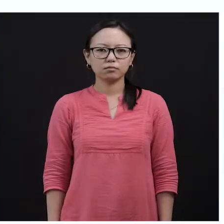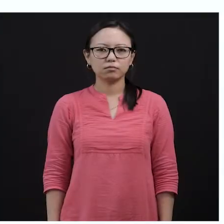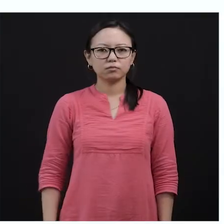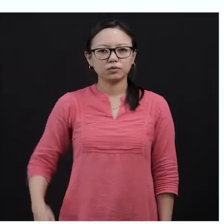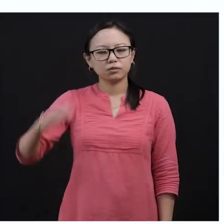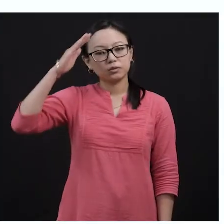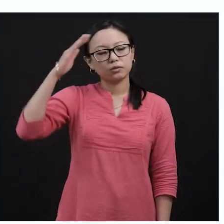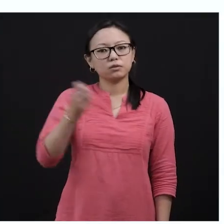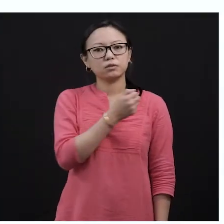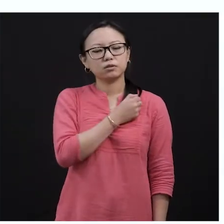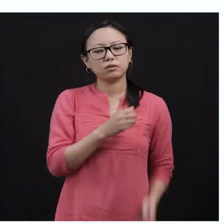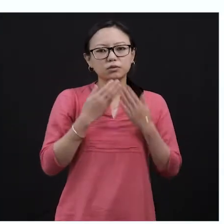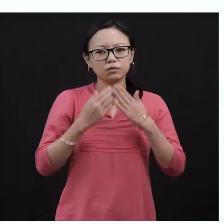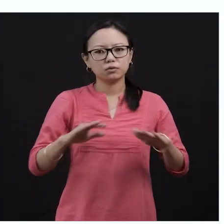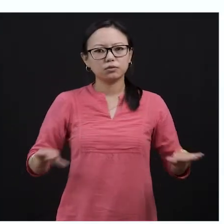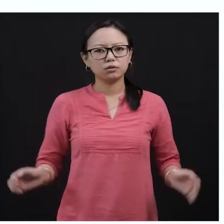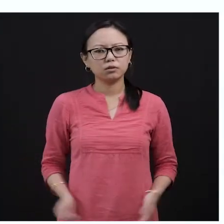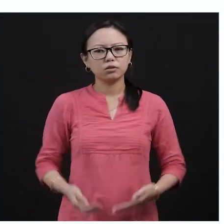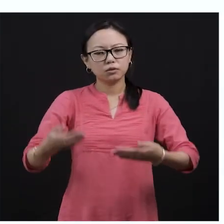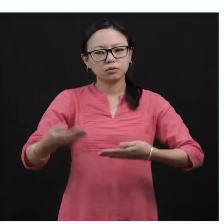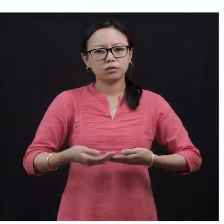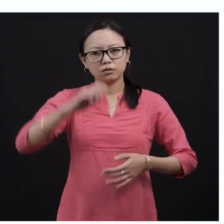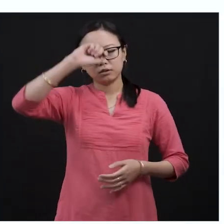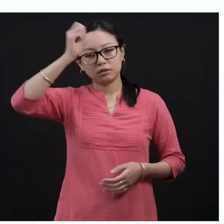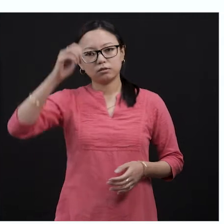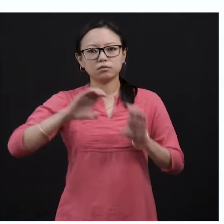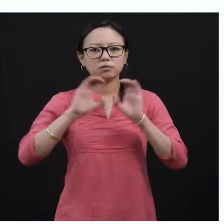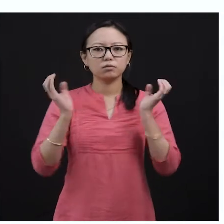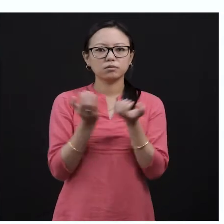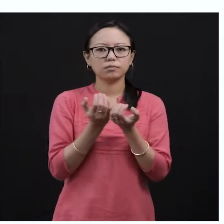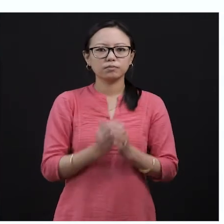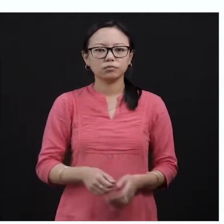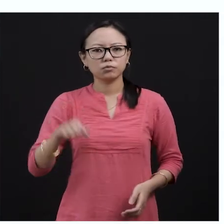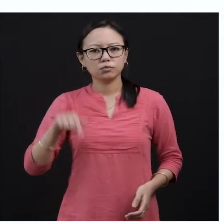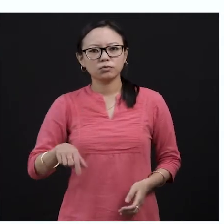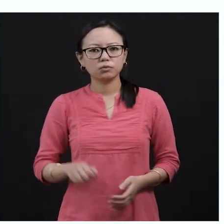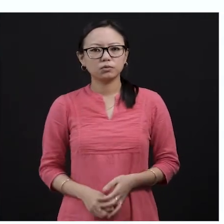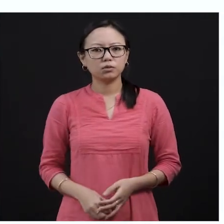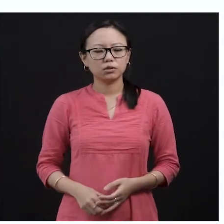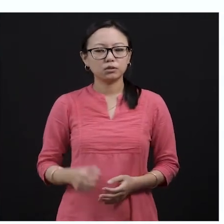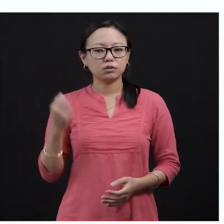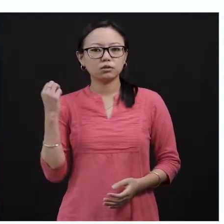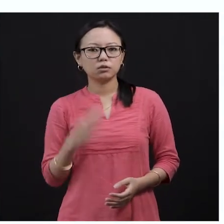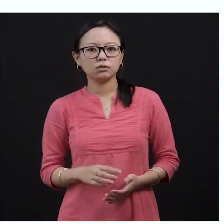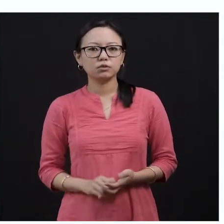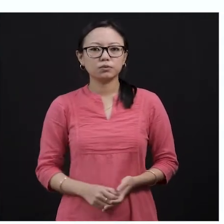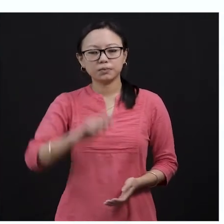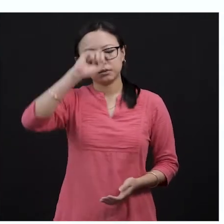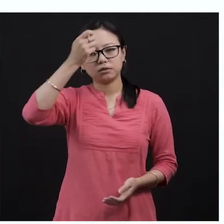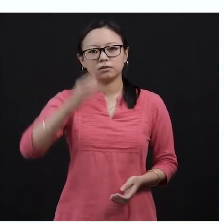Hello, my dear students of class 6. Welcome to our English class. Today we will be beginning a new session with our English again.